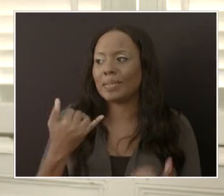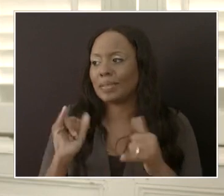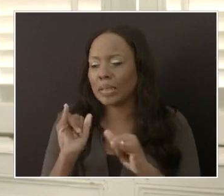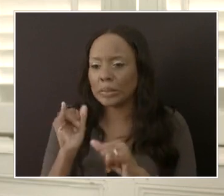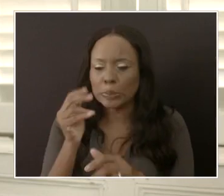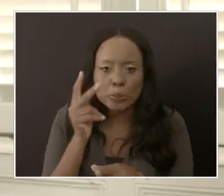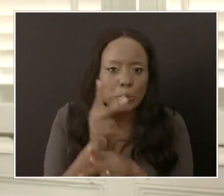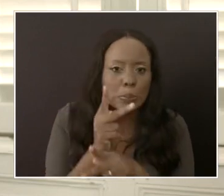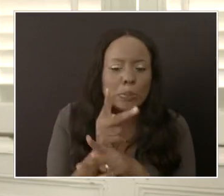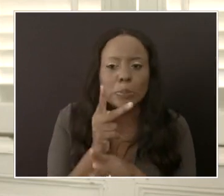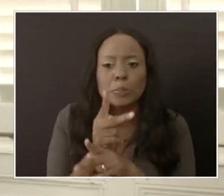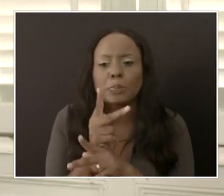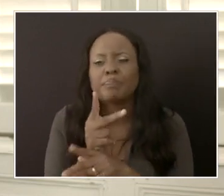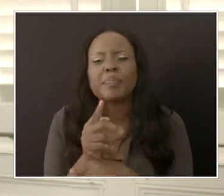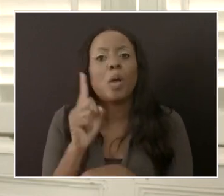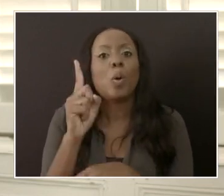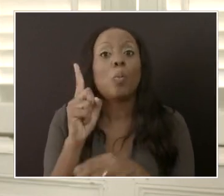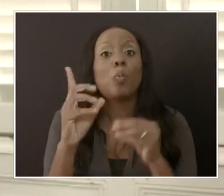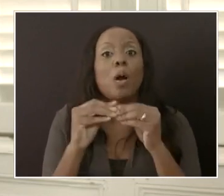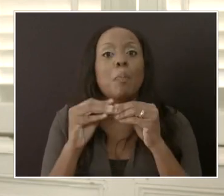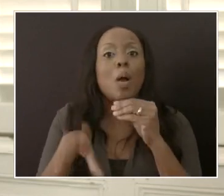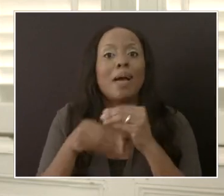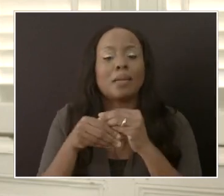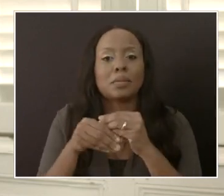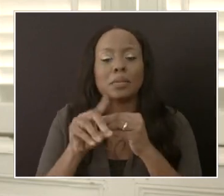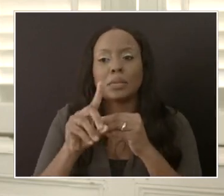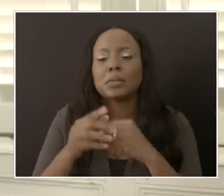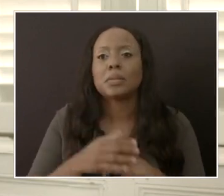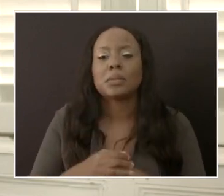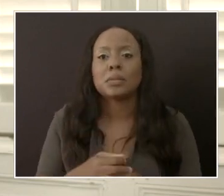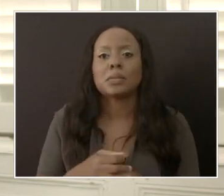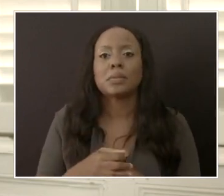say that. And there's one other thing I want to say, um, David.